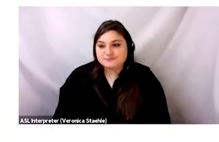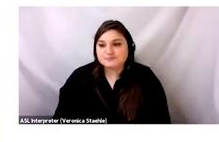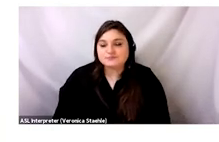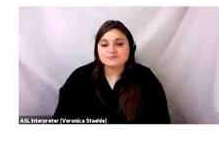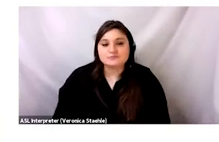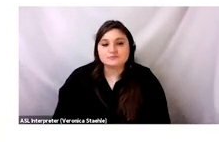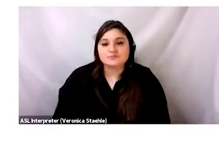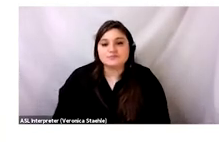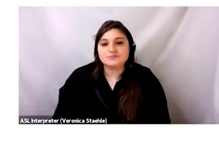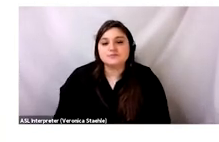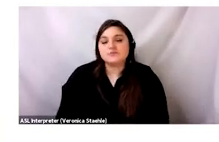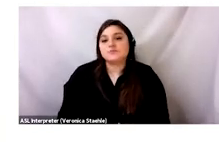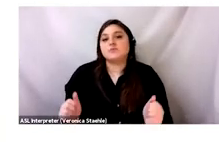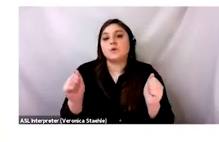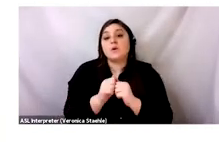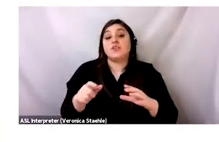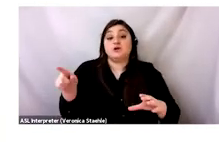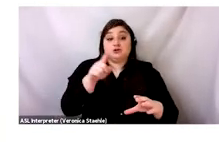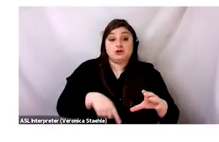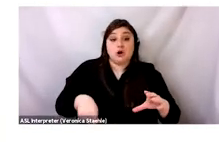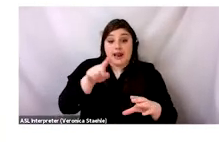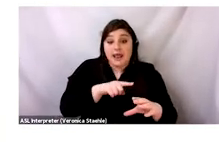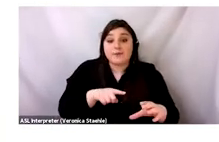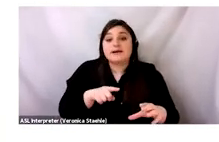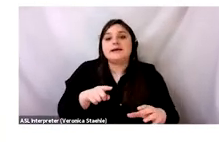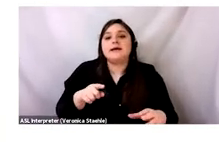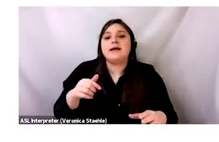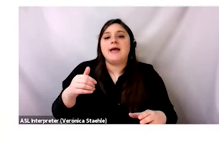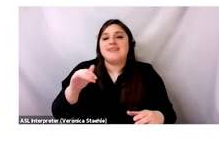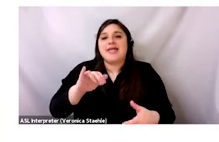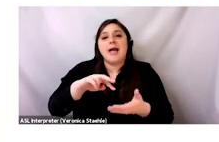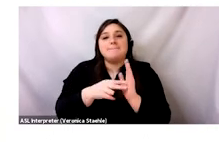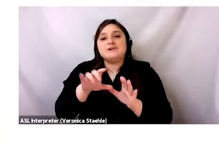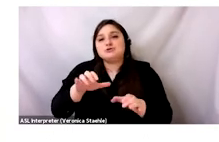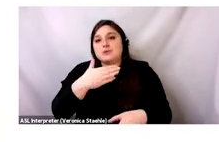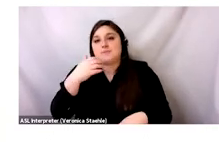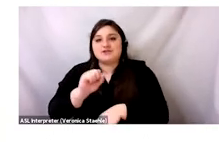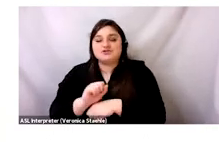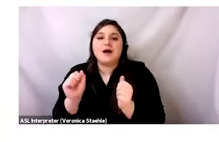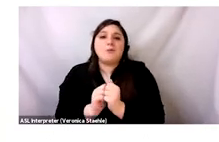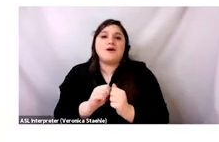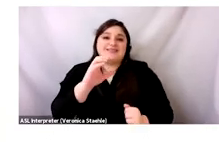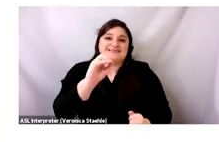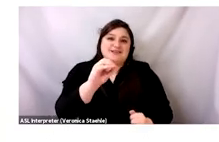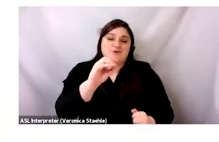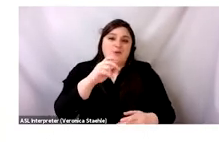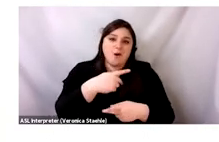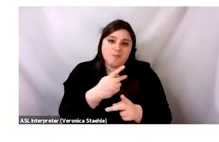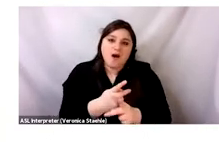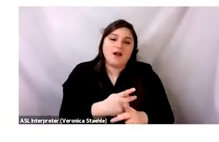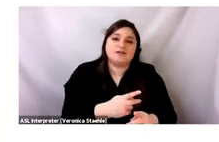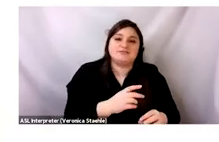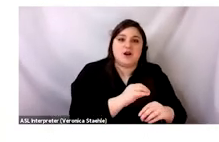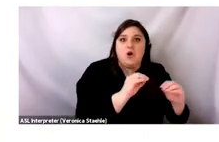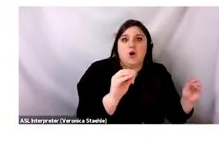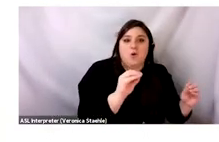For us, you know, essentially, when it comes to circularity, Contamanto is doing the best job with the lowest quality products and